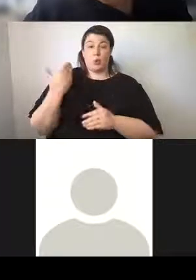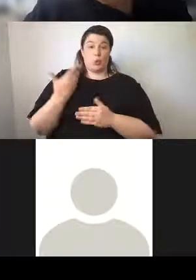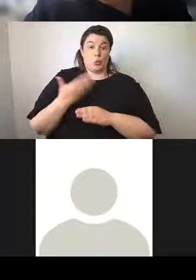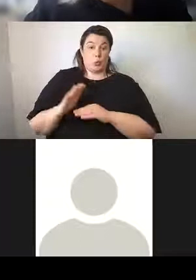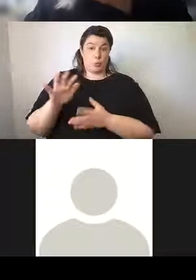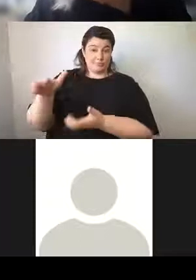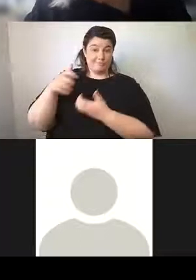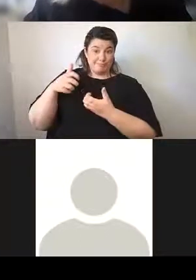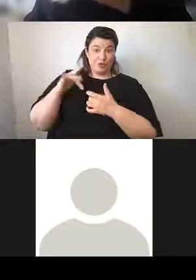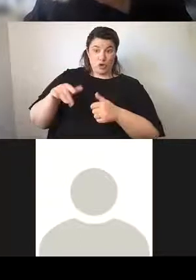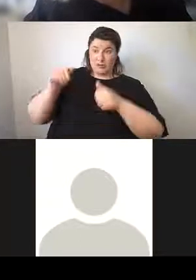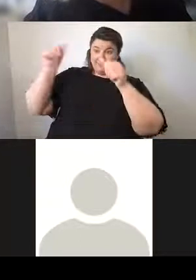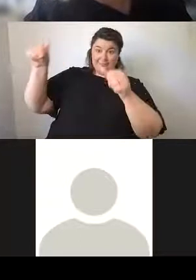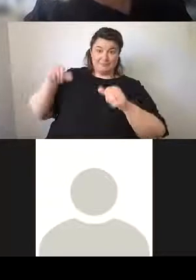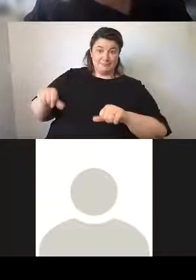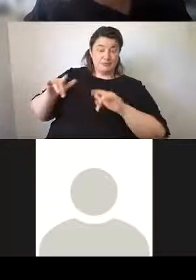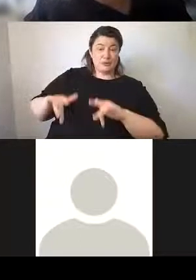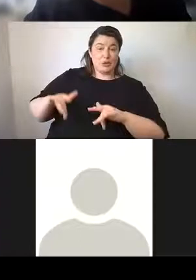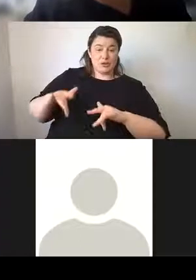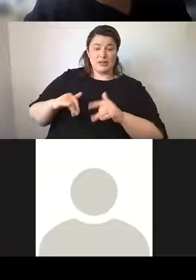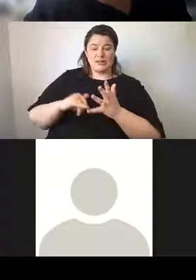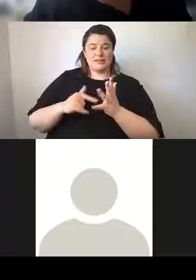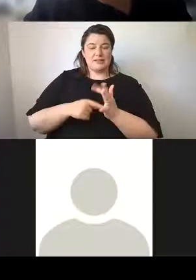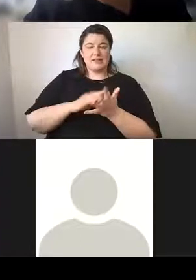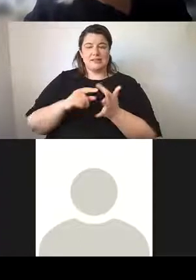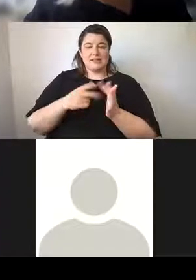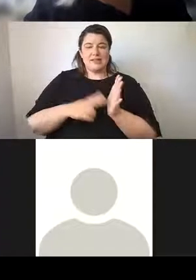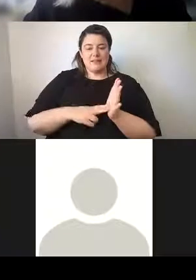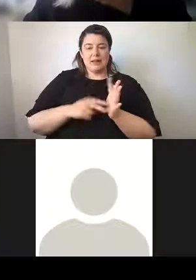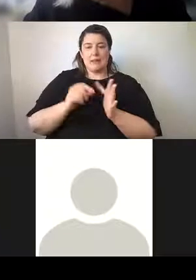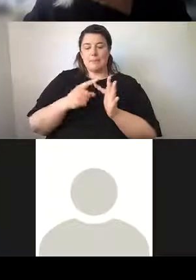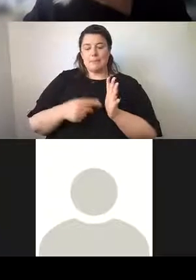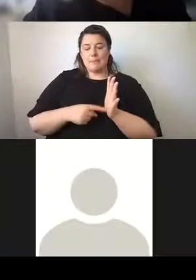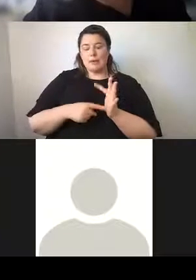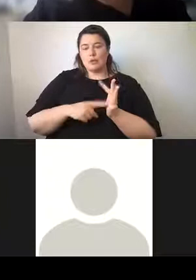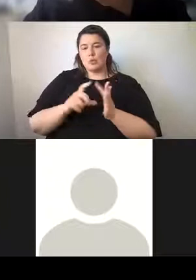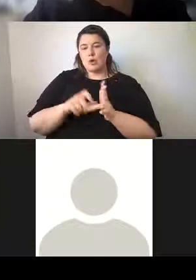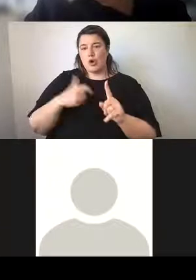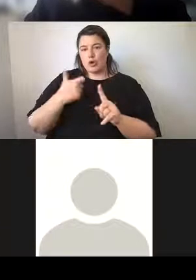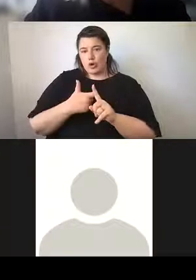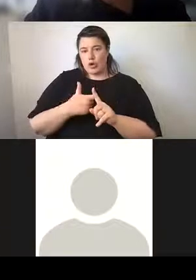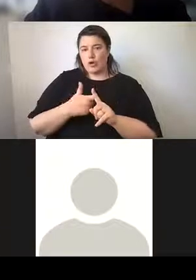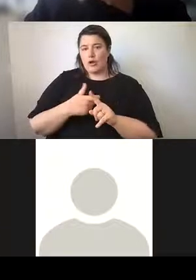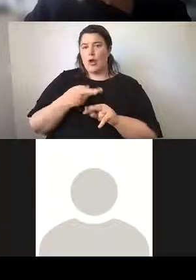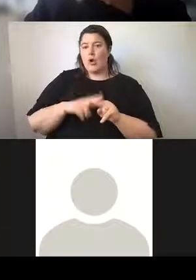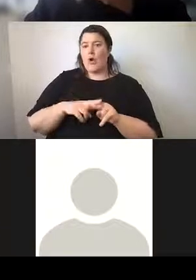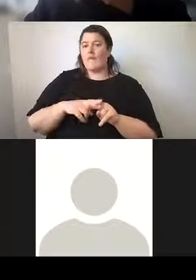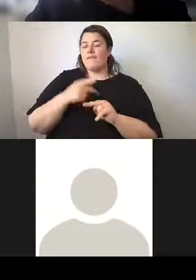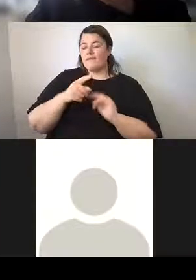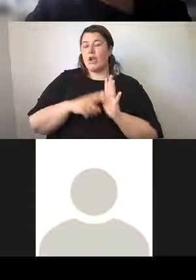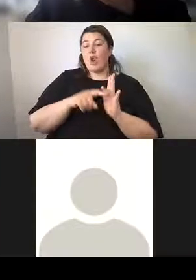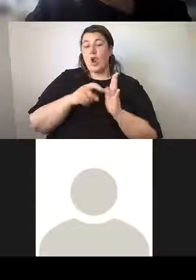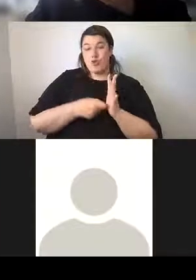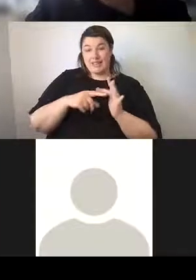which we haven't even put up yet, by Stephen Treblecock of Lorakeets and Wattle, which was